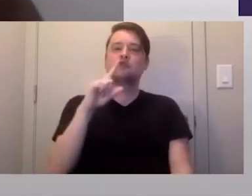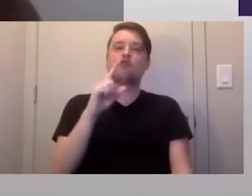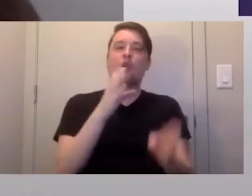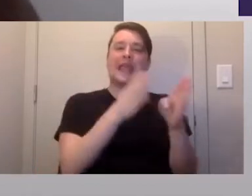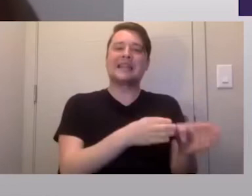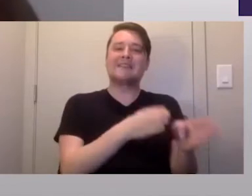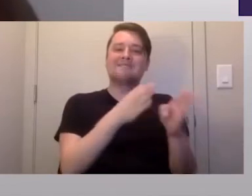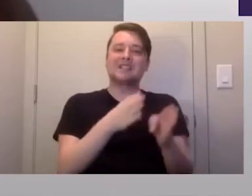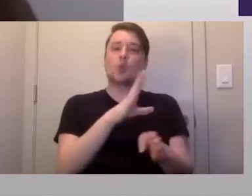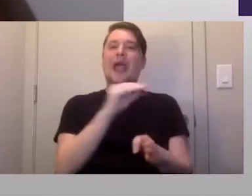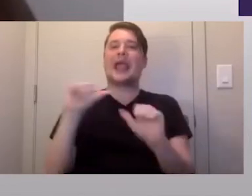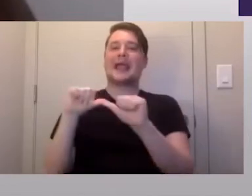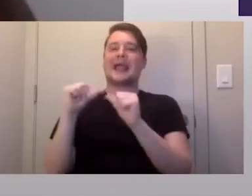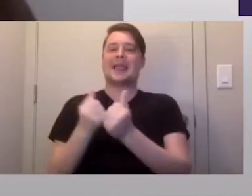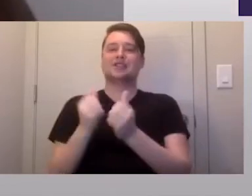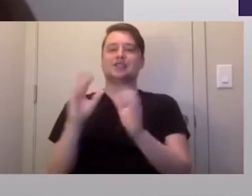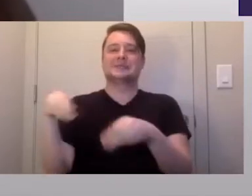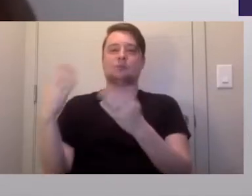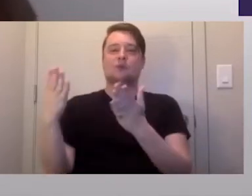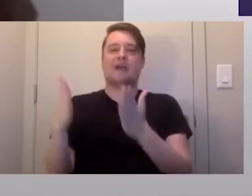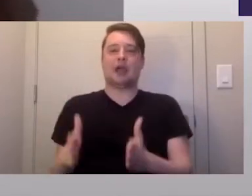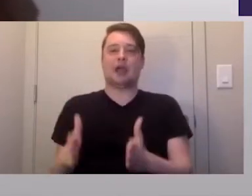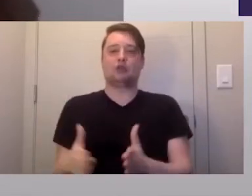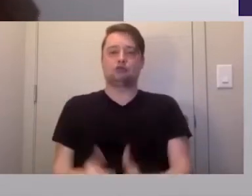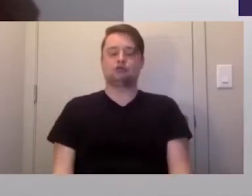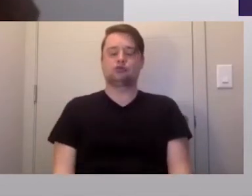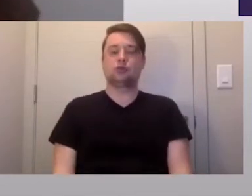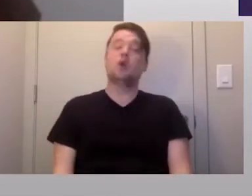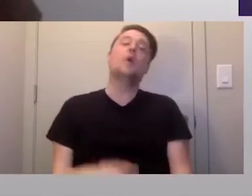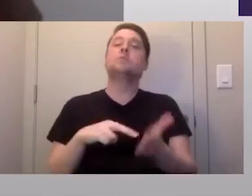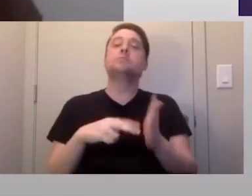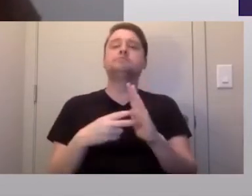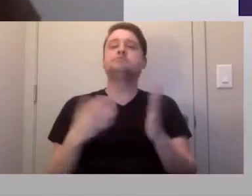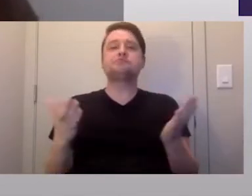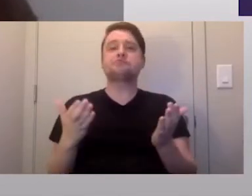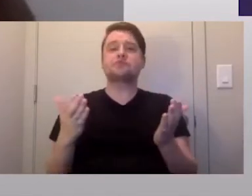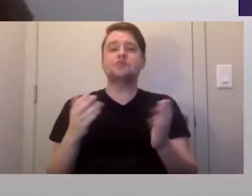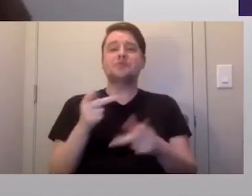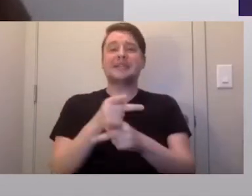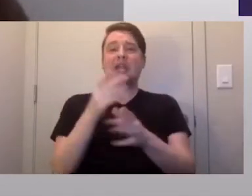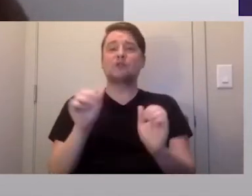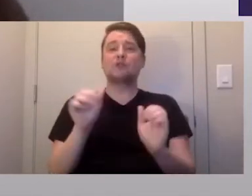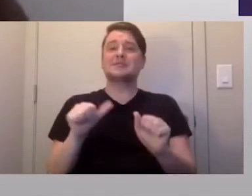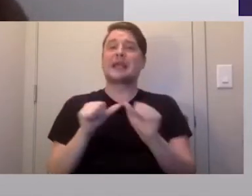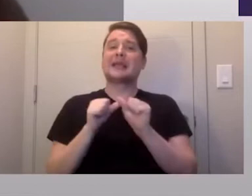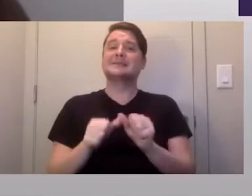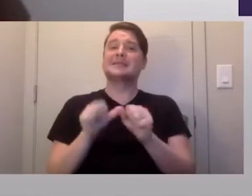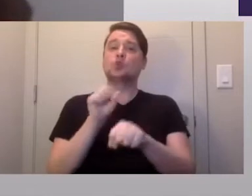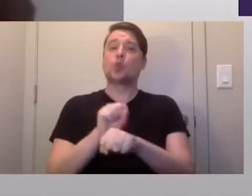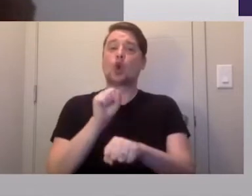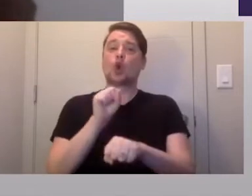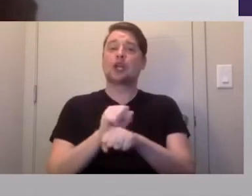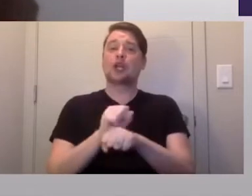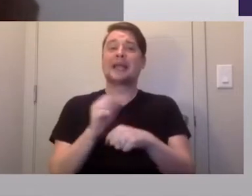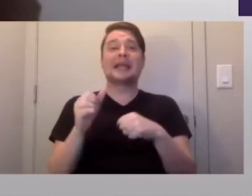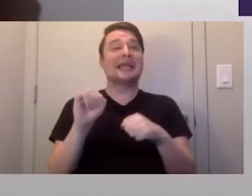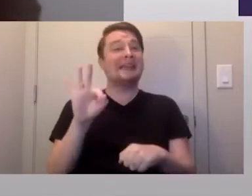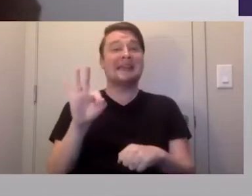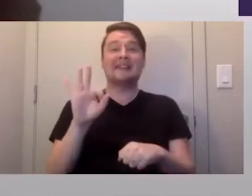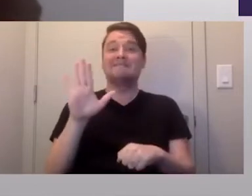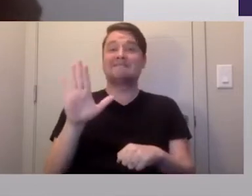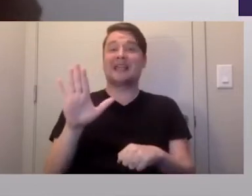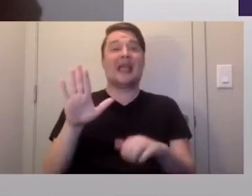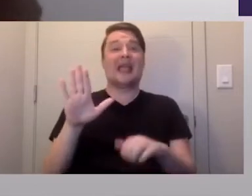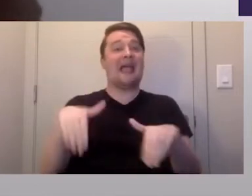and agency providers. What this means is that caregivers can continue working even if they have not